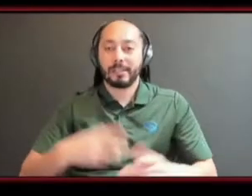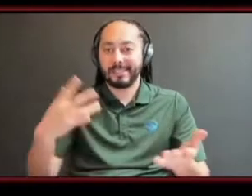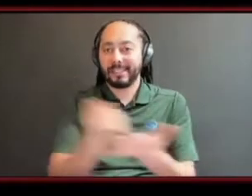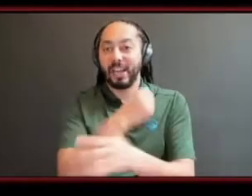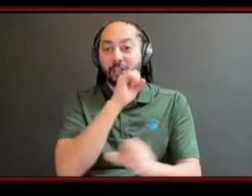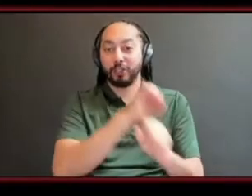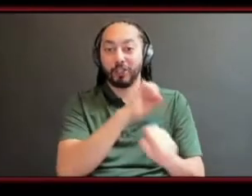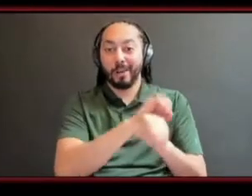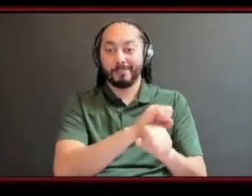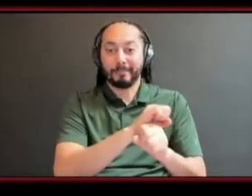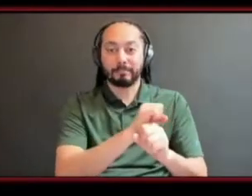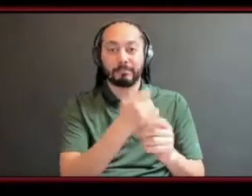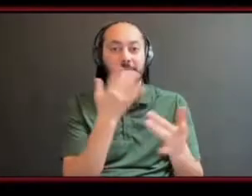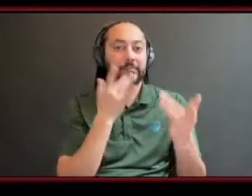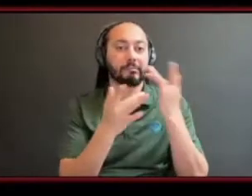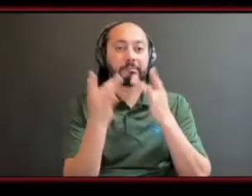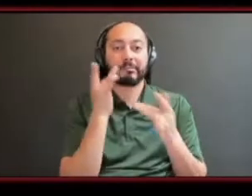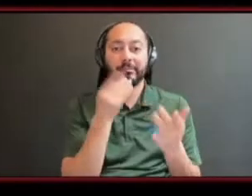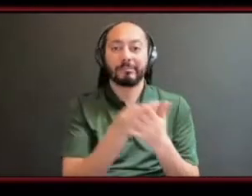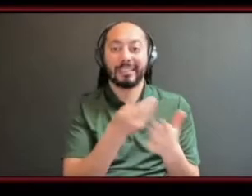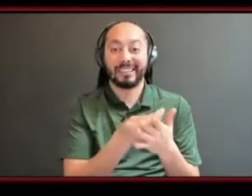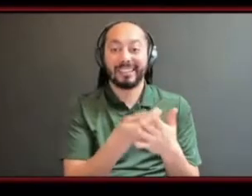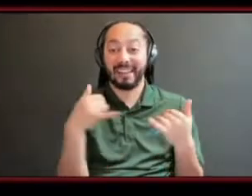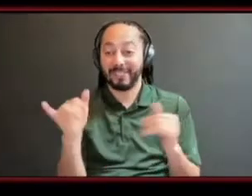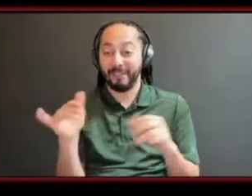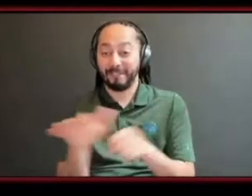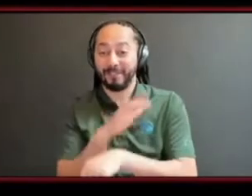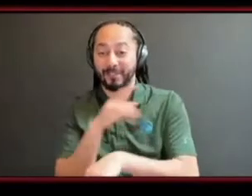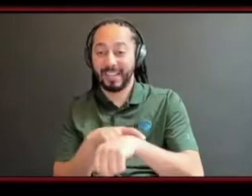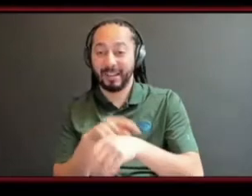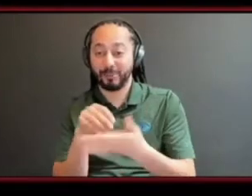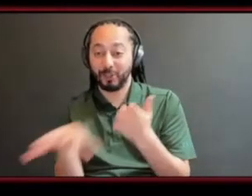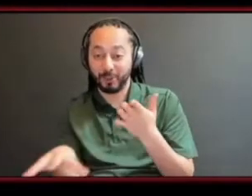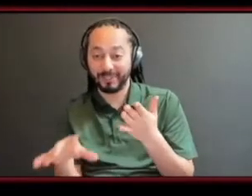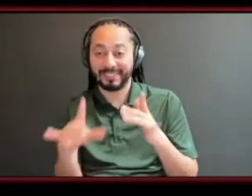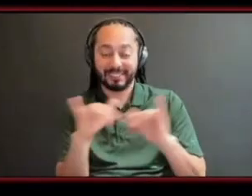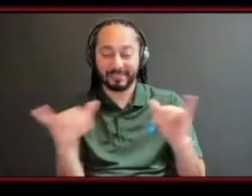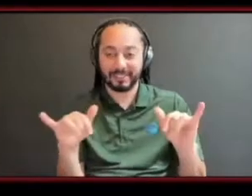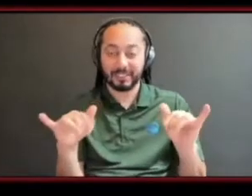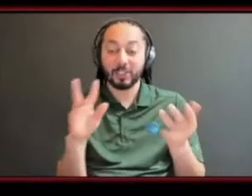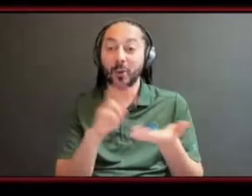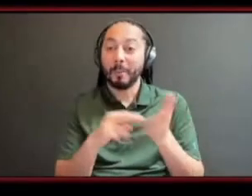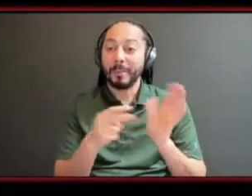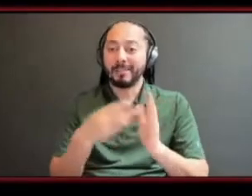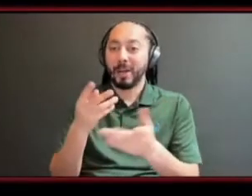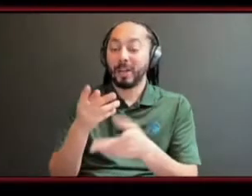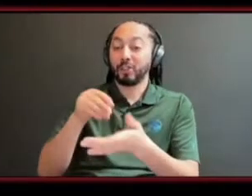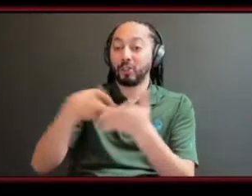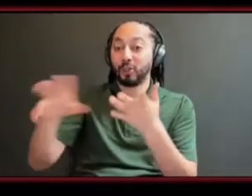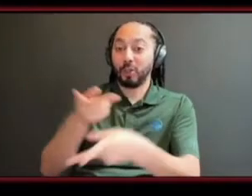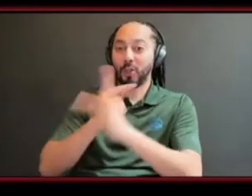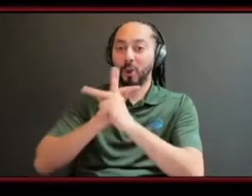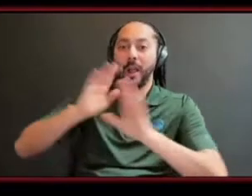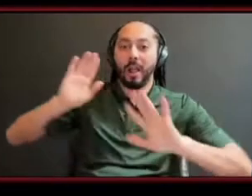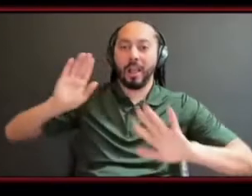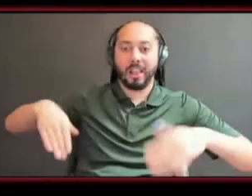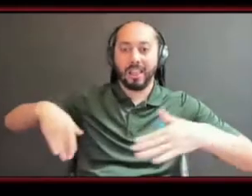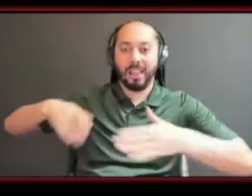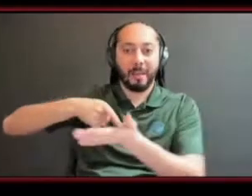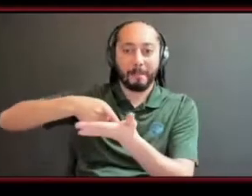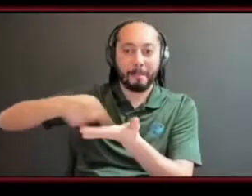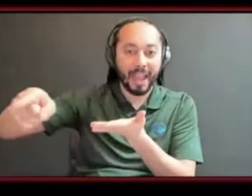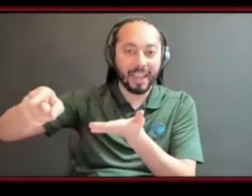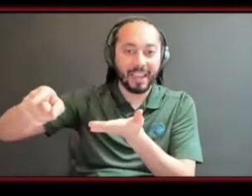um because i'm still a full-time student at the time so my student loans don't go in repayment and then i loaned a couple dollars for my brother